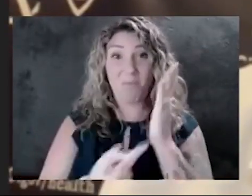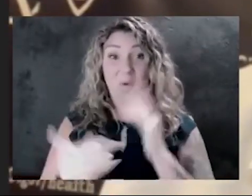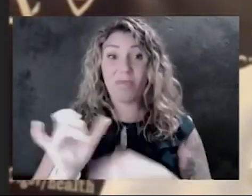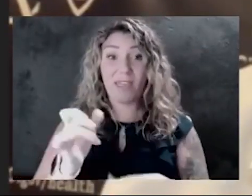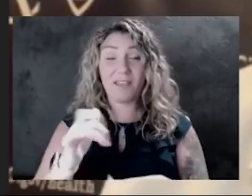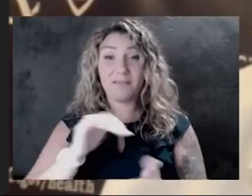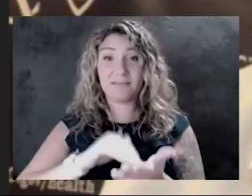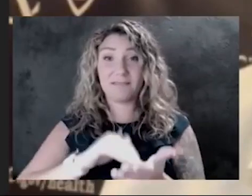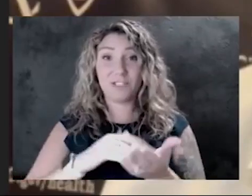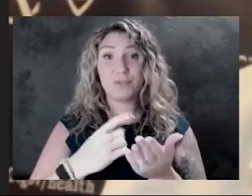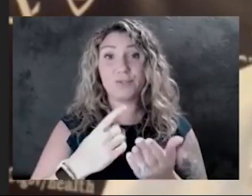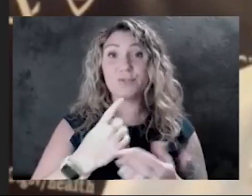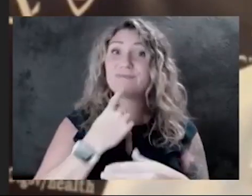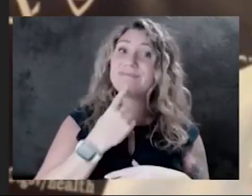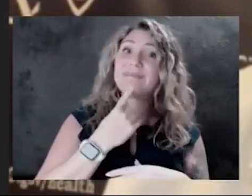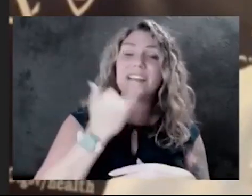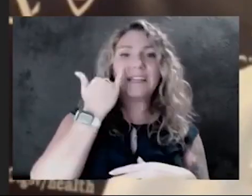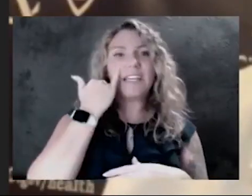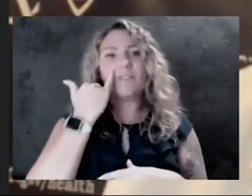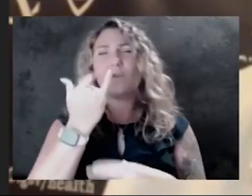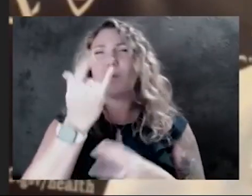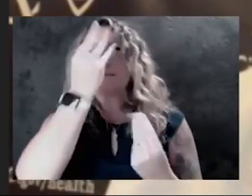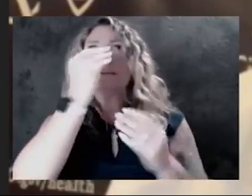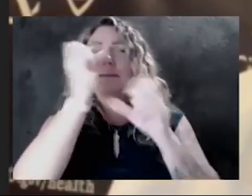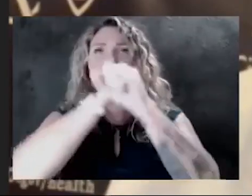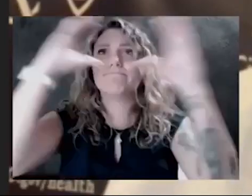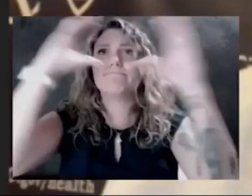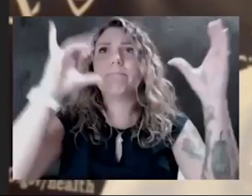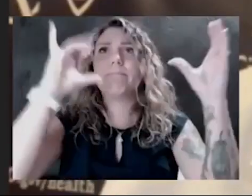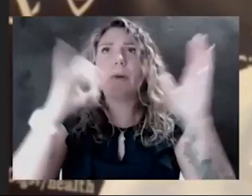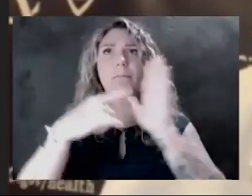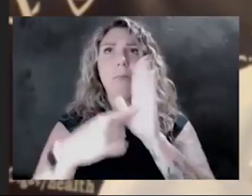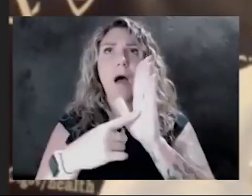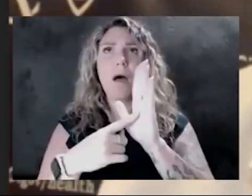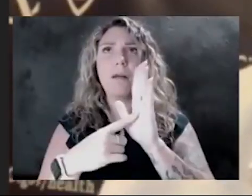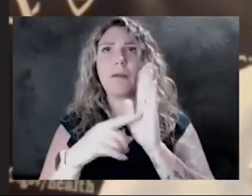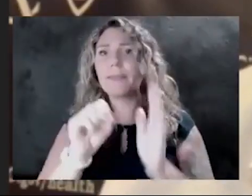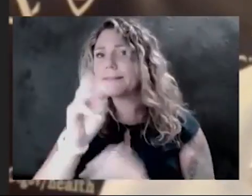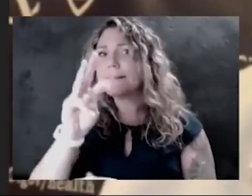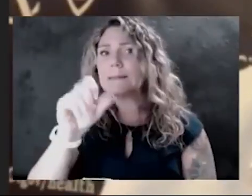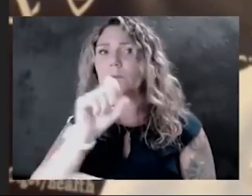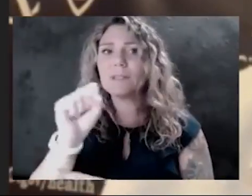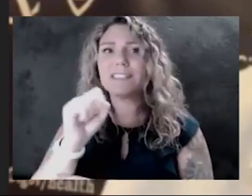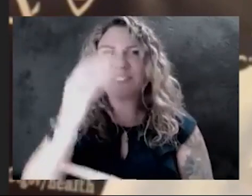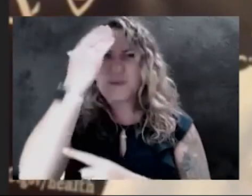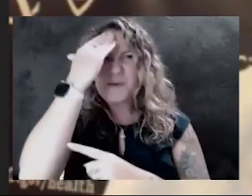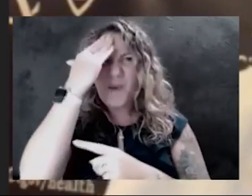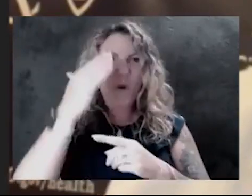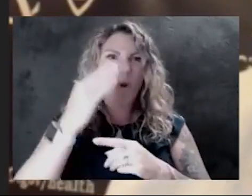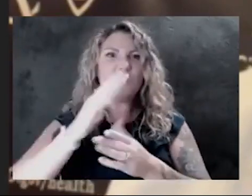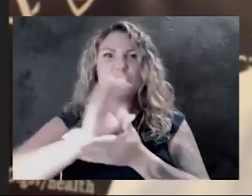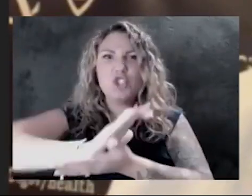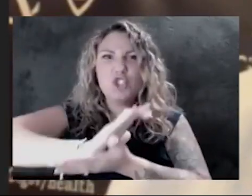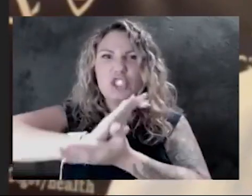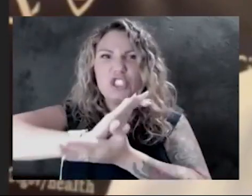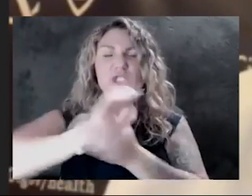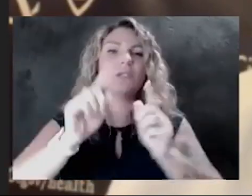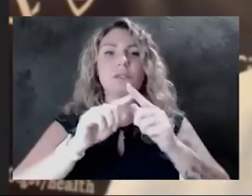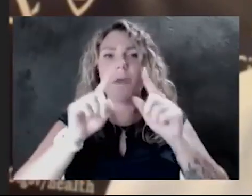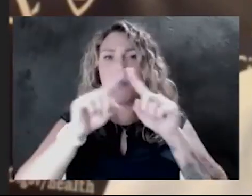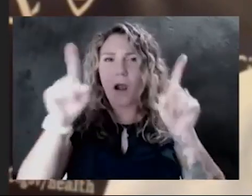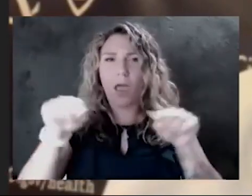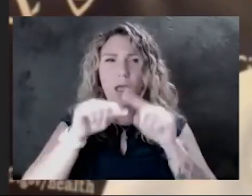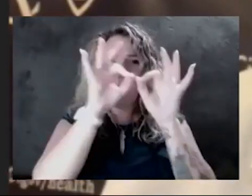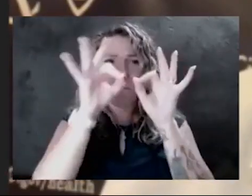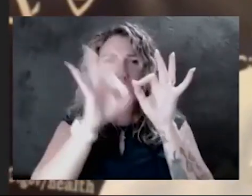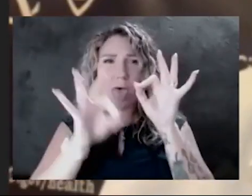if you think about that Swiss cheese model where you've got all those cuts of Swiss cheese, the more things we put